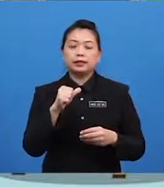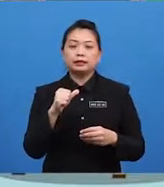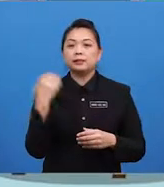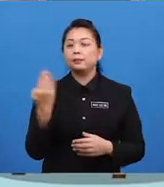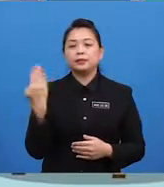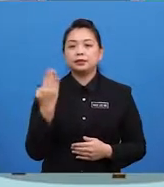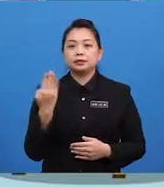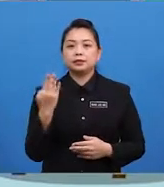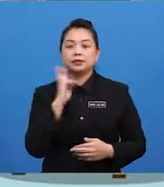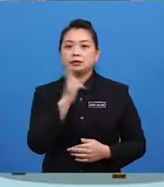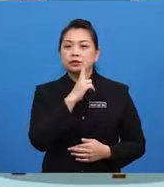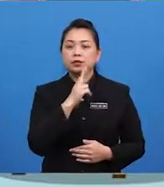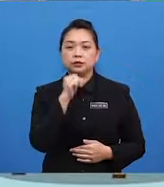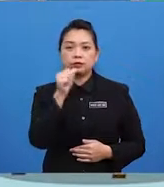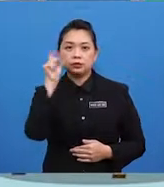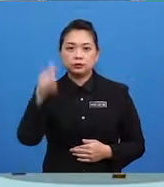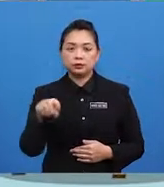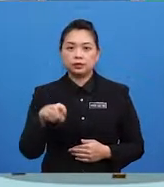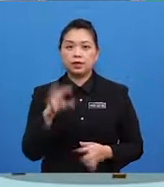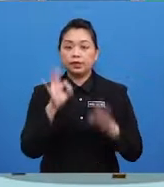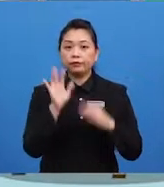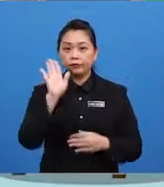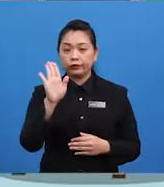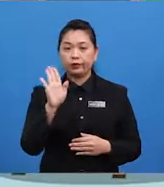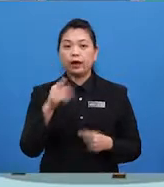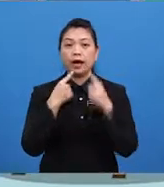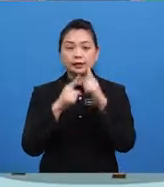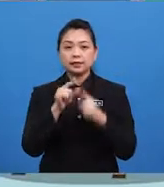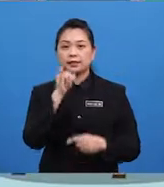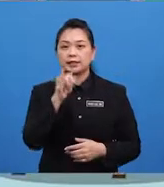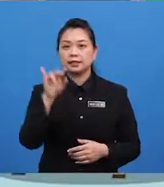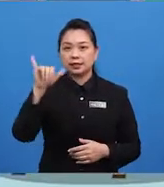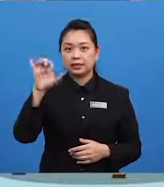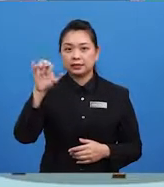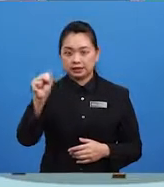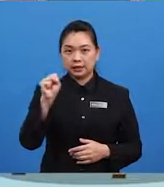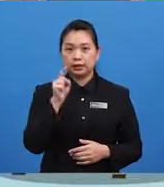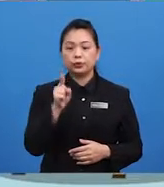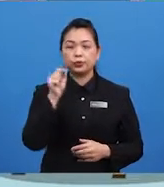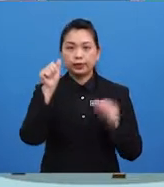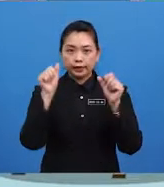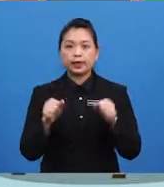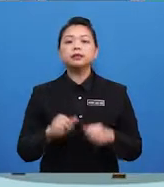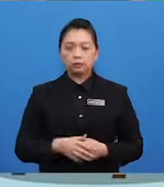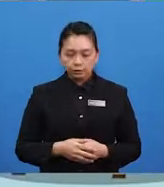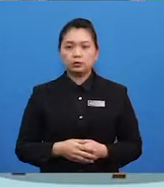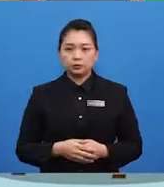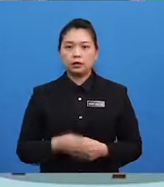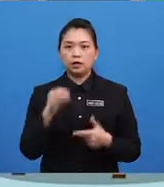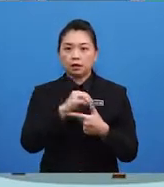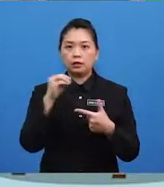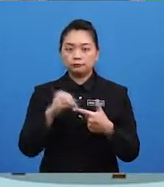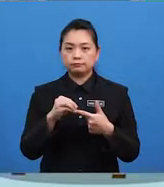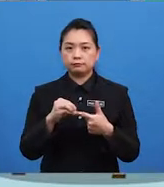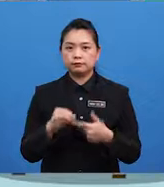necessary. If your answer is yes to any questions, you can nod your head up and down